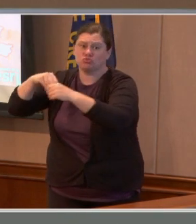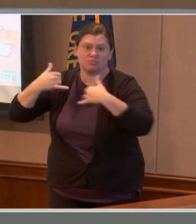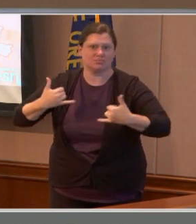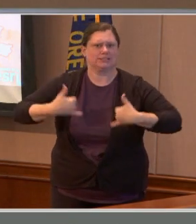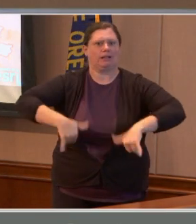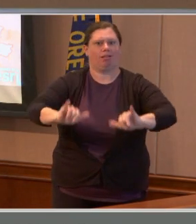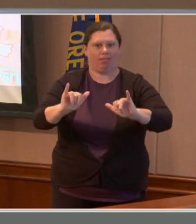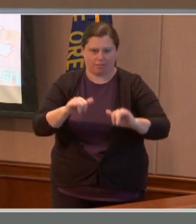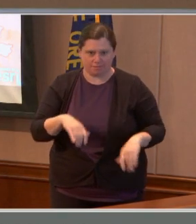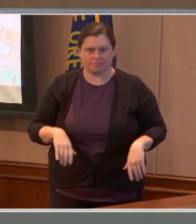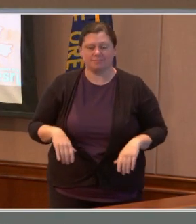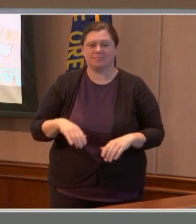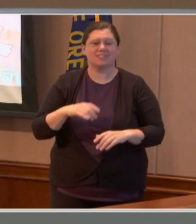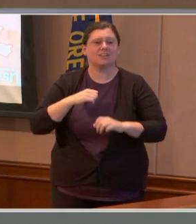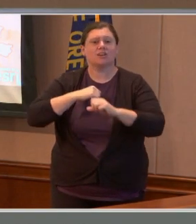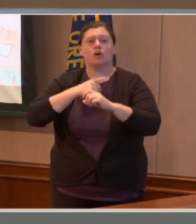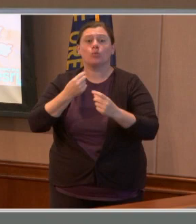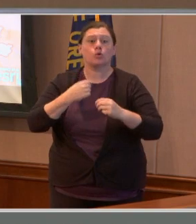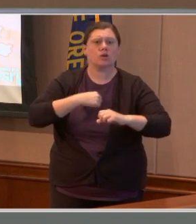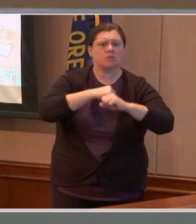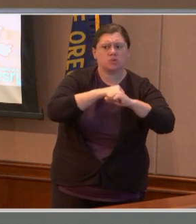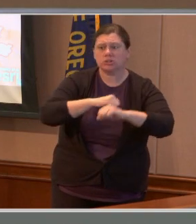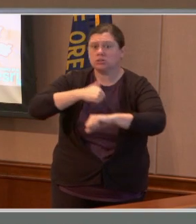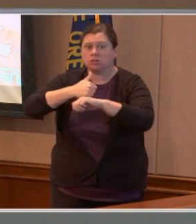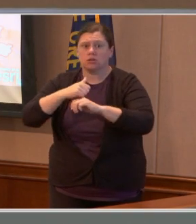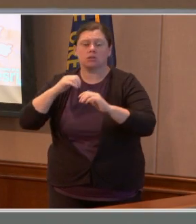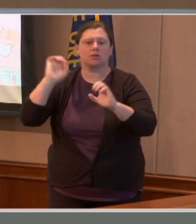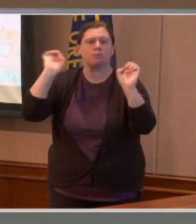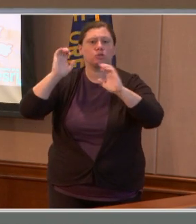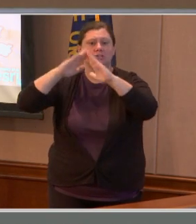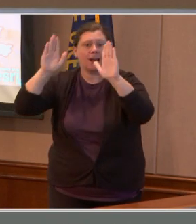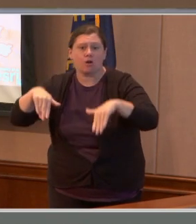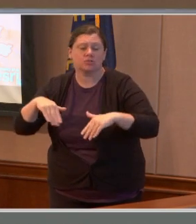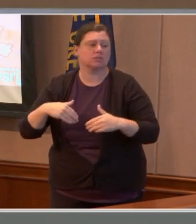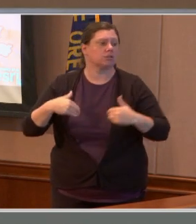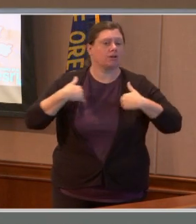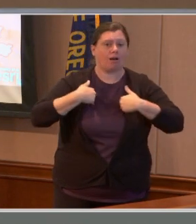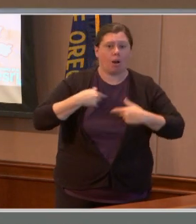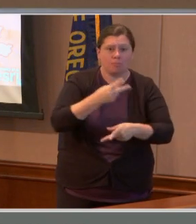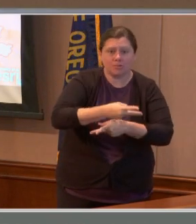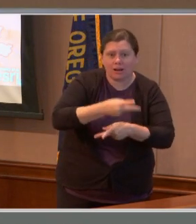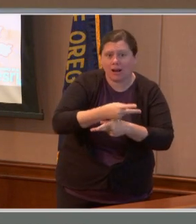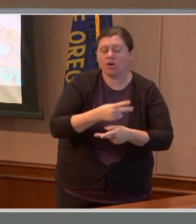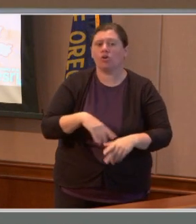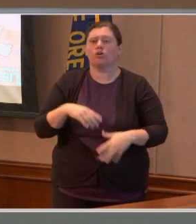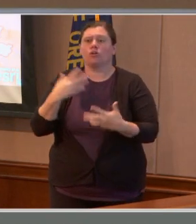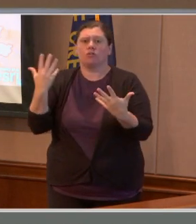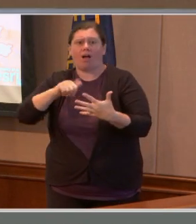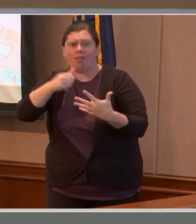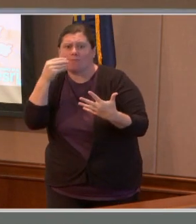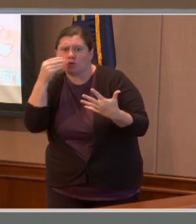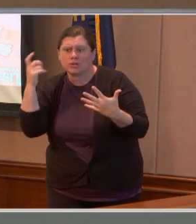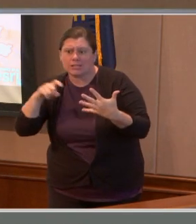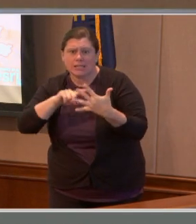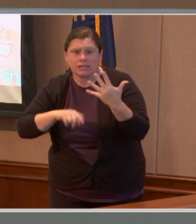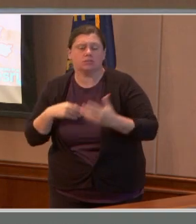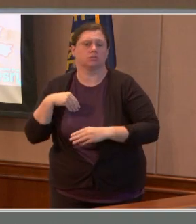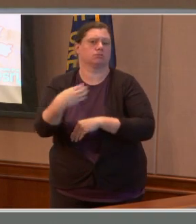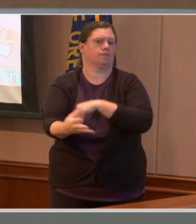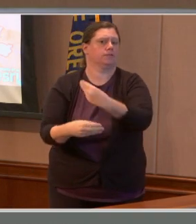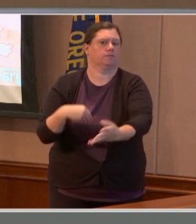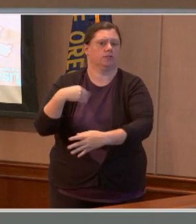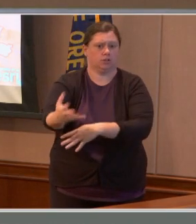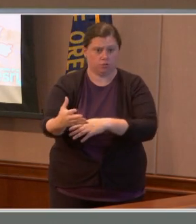housing, food, animal care, donations, emotional and mental health support, and much more.